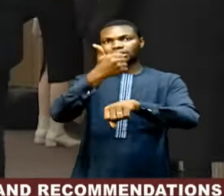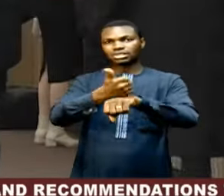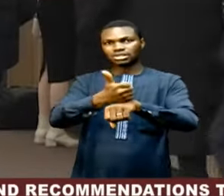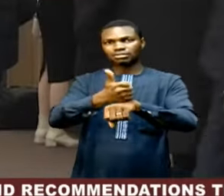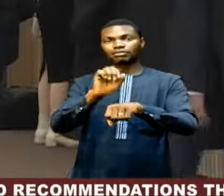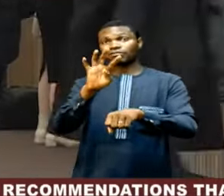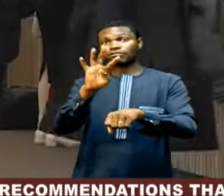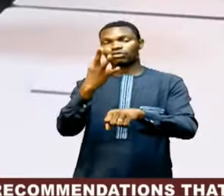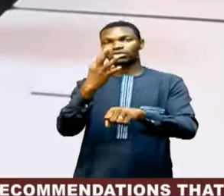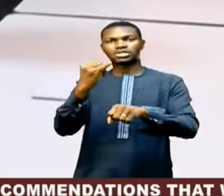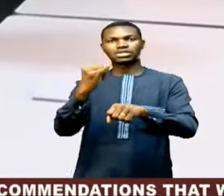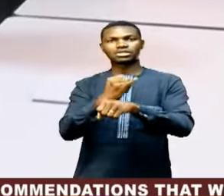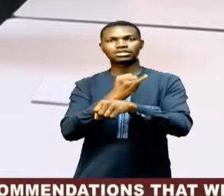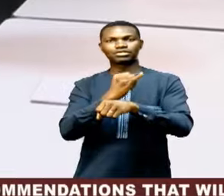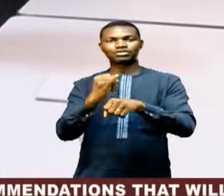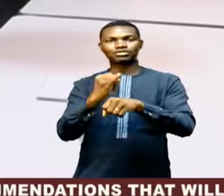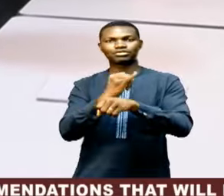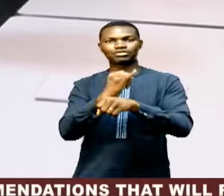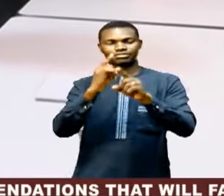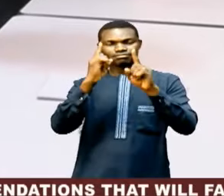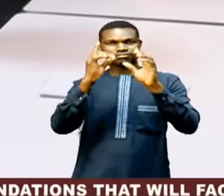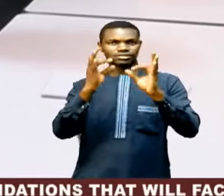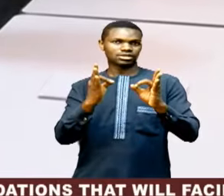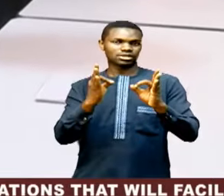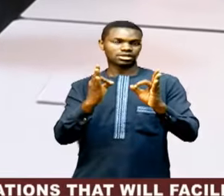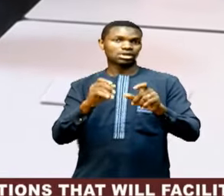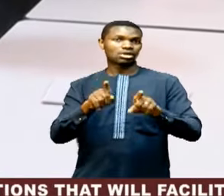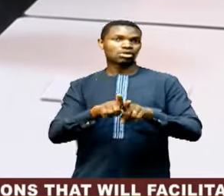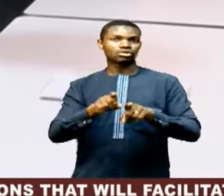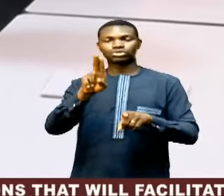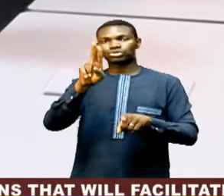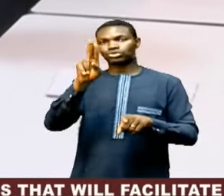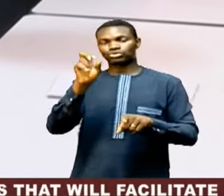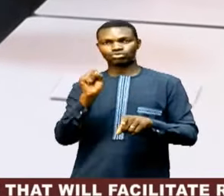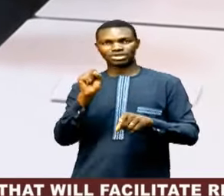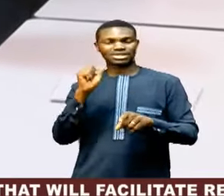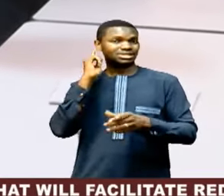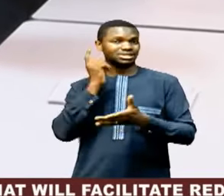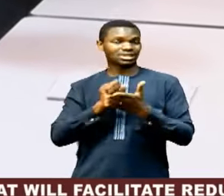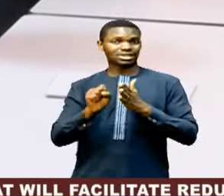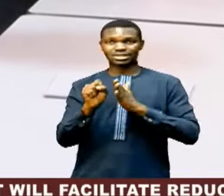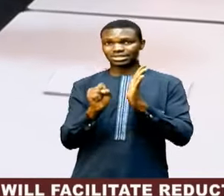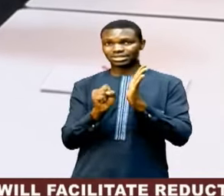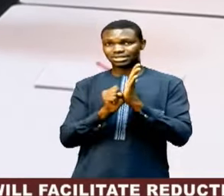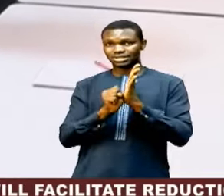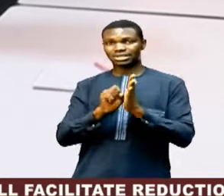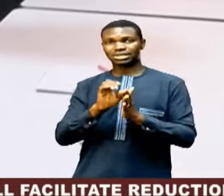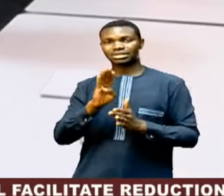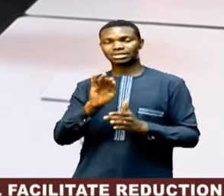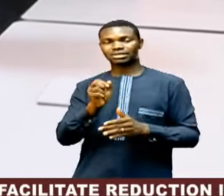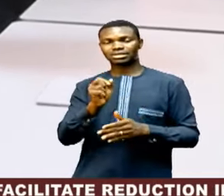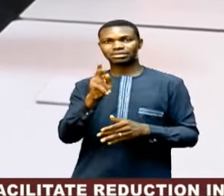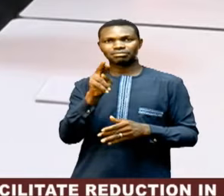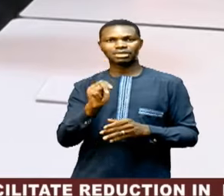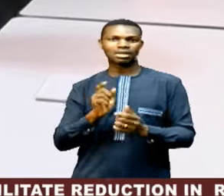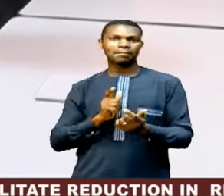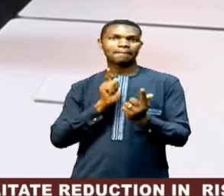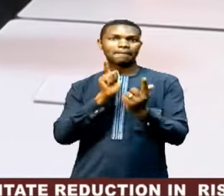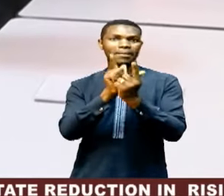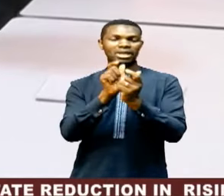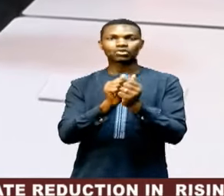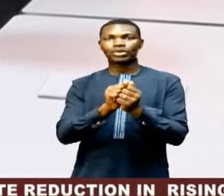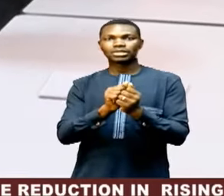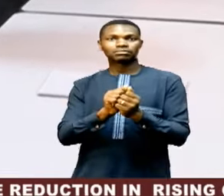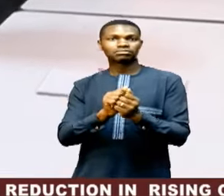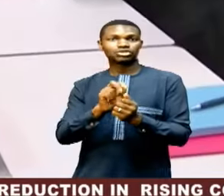industrial revolution. The sideline of the forum, U.S. Secretary of State Antony Blinken met with United Nations Secretary General Antony